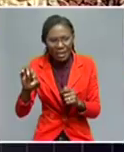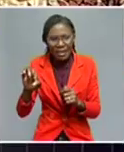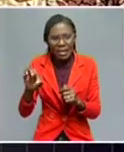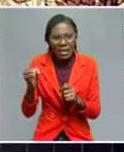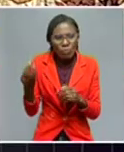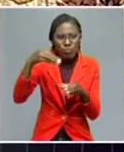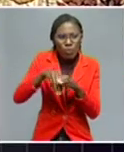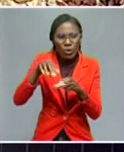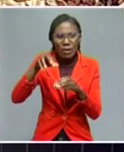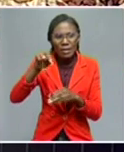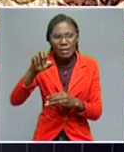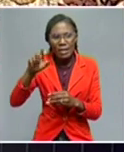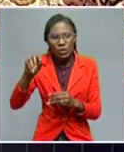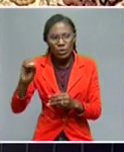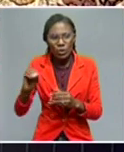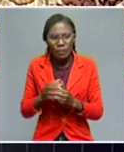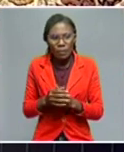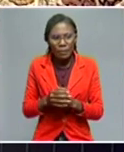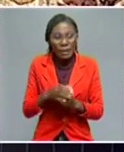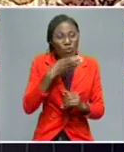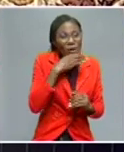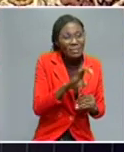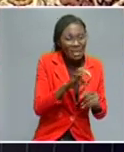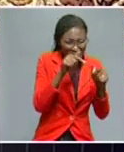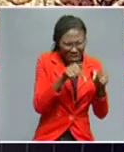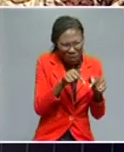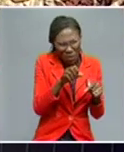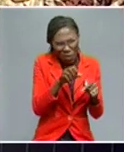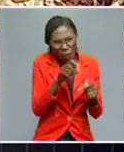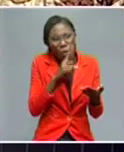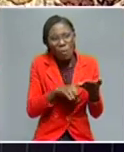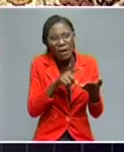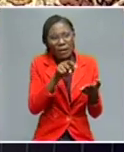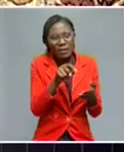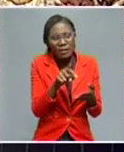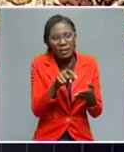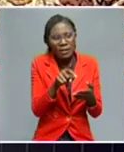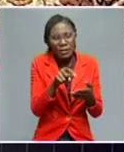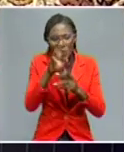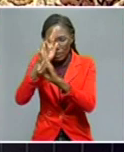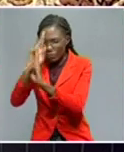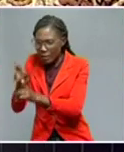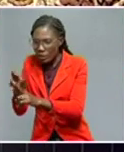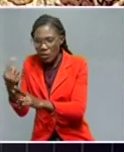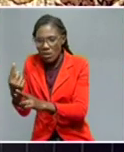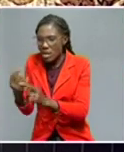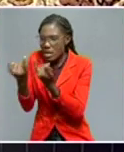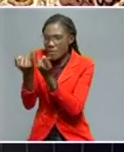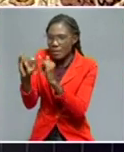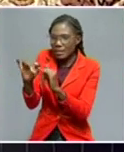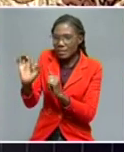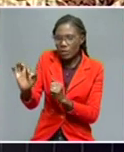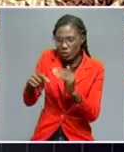to join NATO. And for Russia to grandee, to respect the independence and